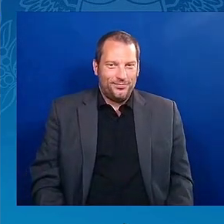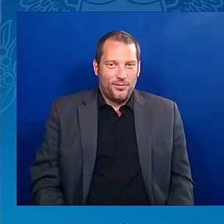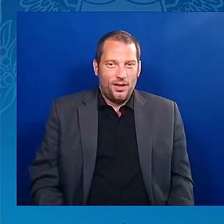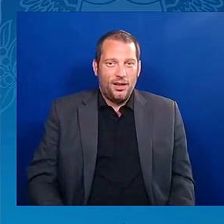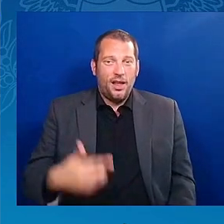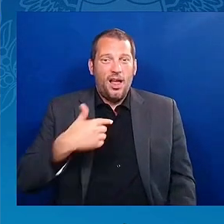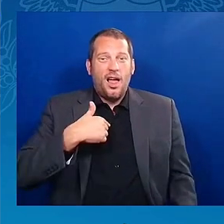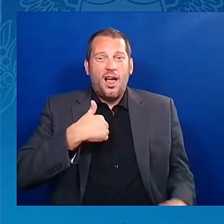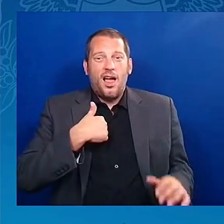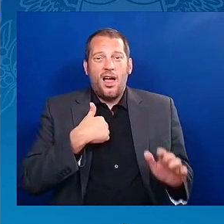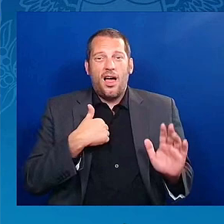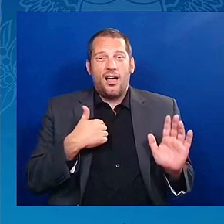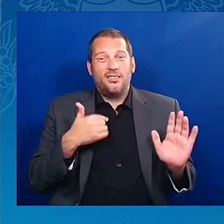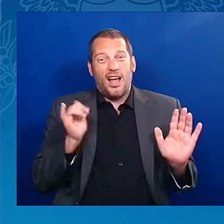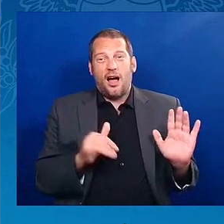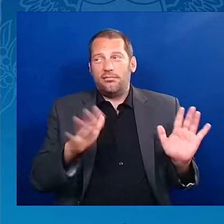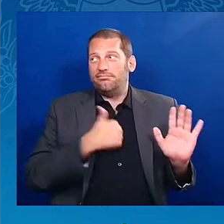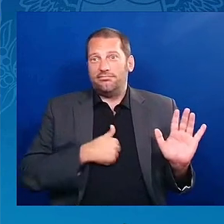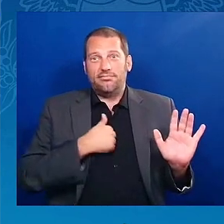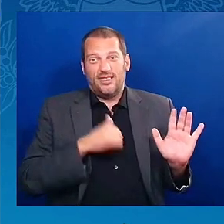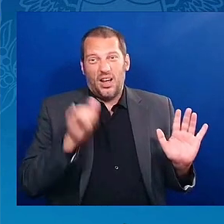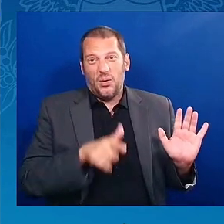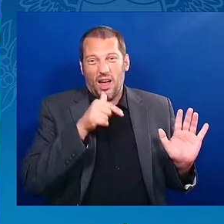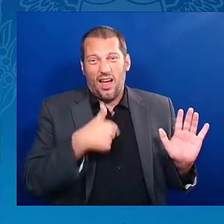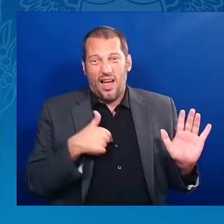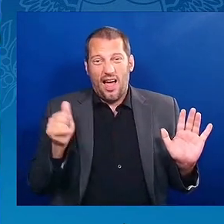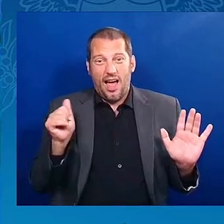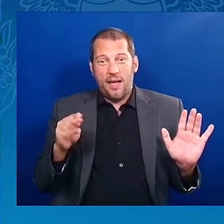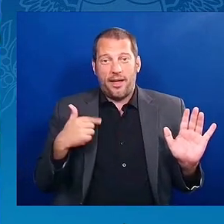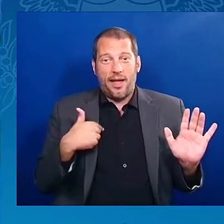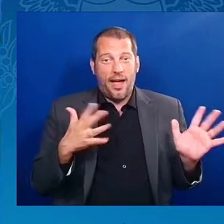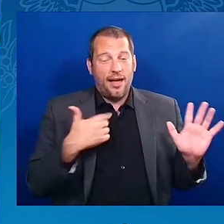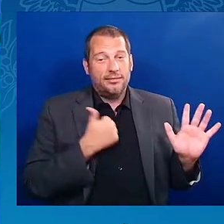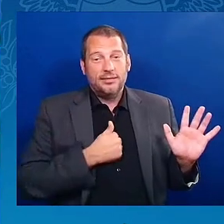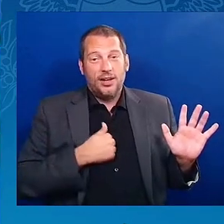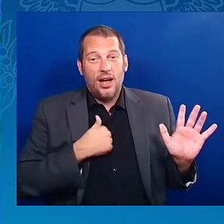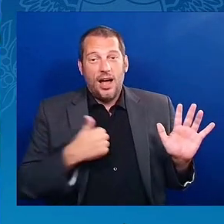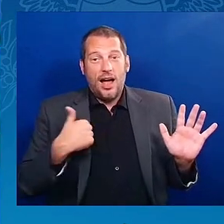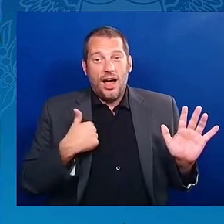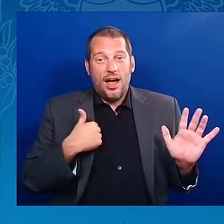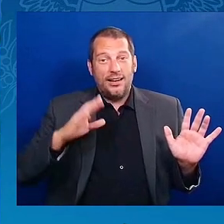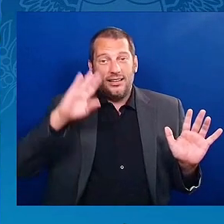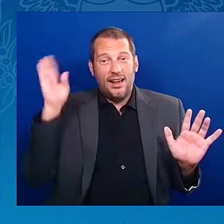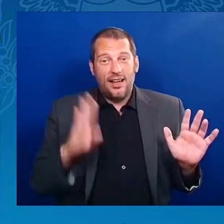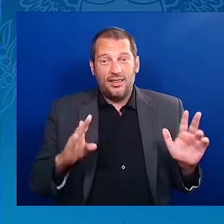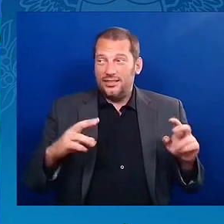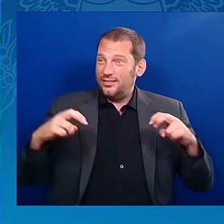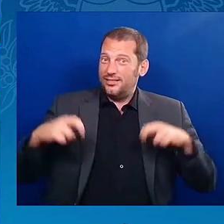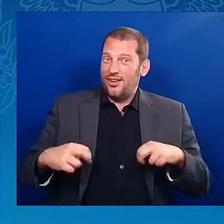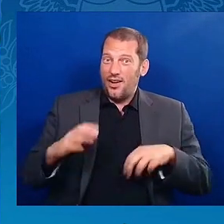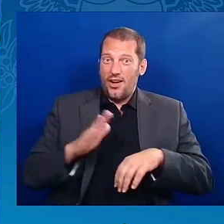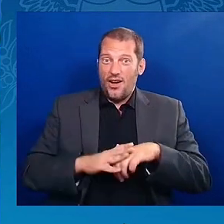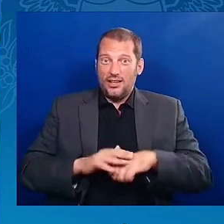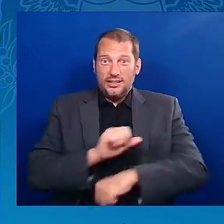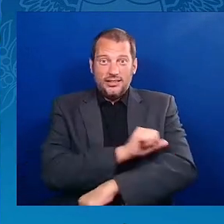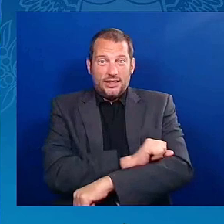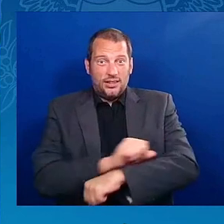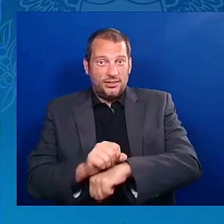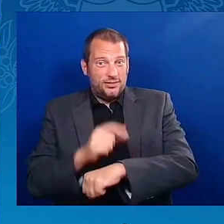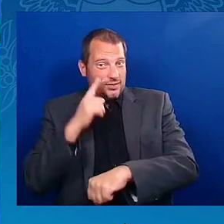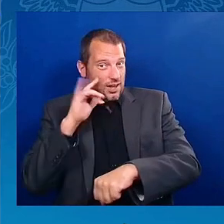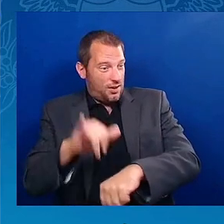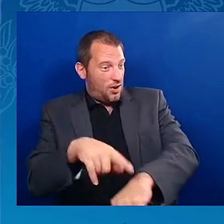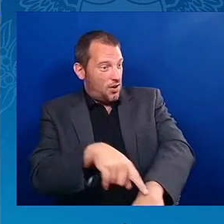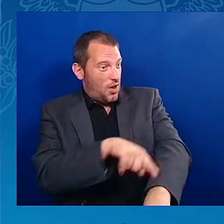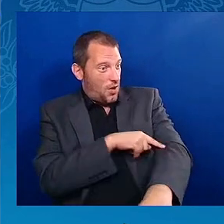I've never sat on the stage this long with a microphone and done this little bit of talking right here. But